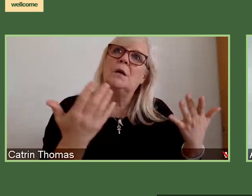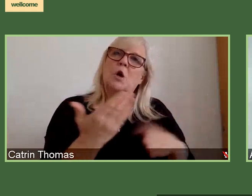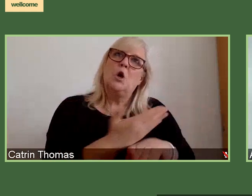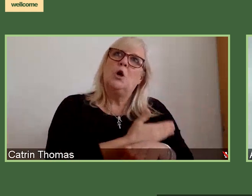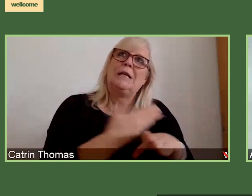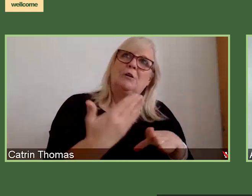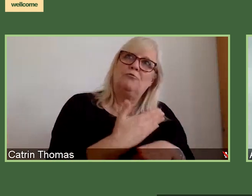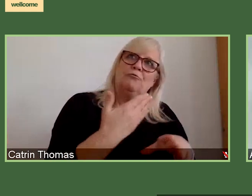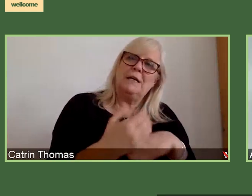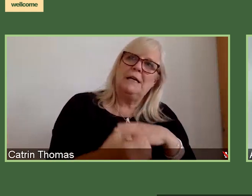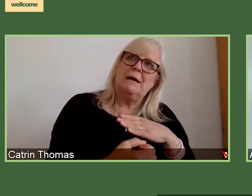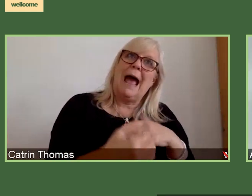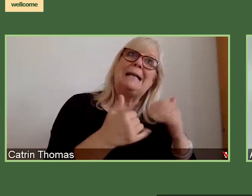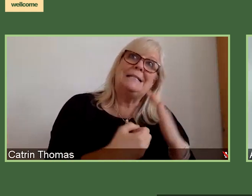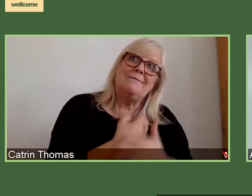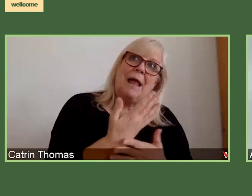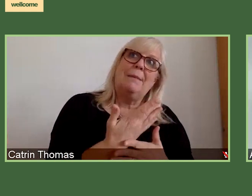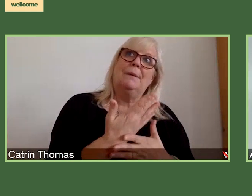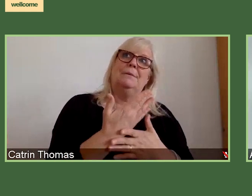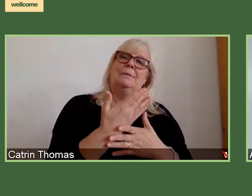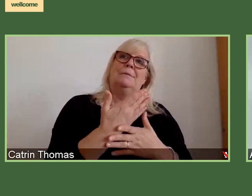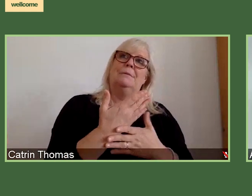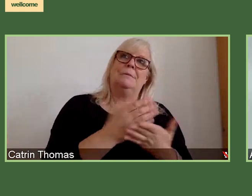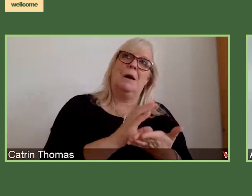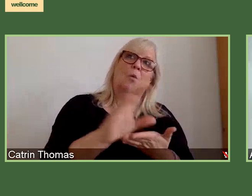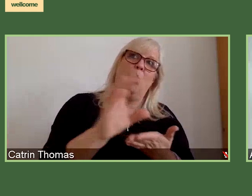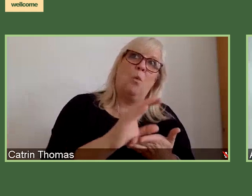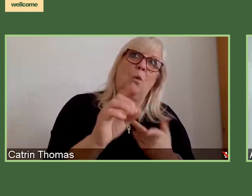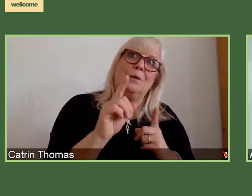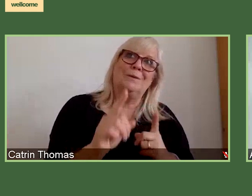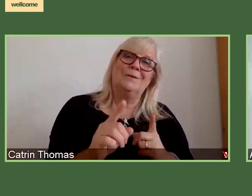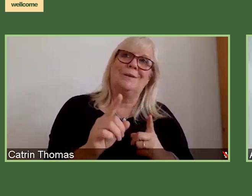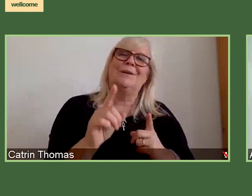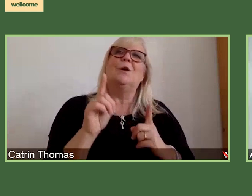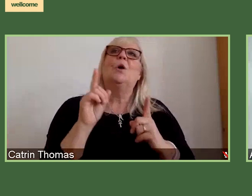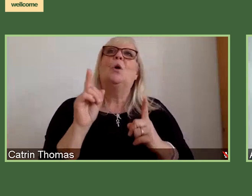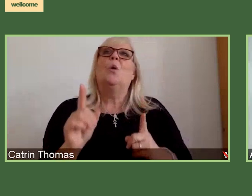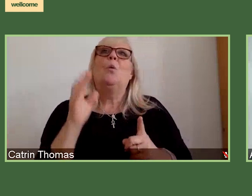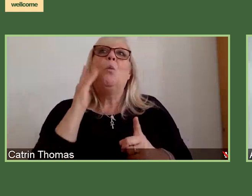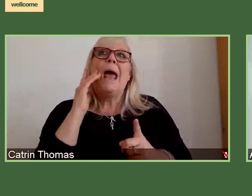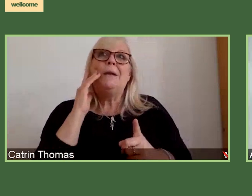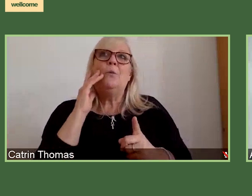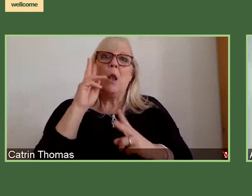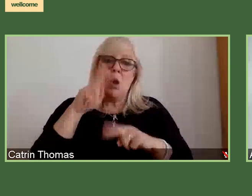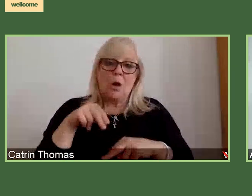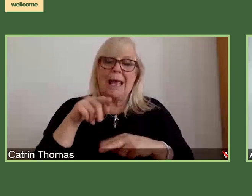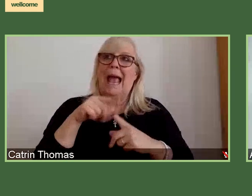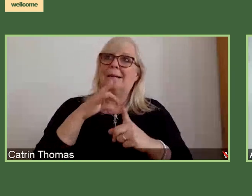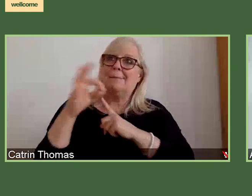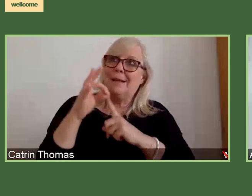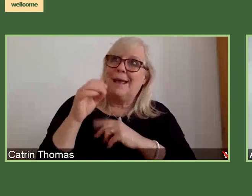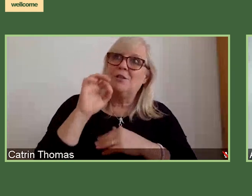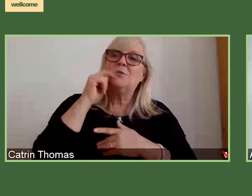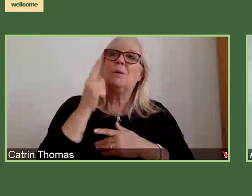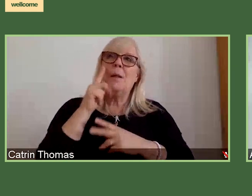In assessing applications, we will be looking at research environment, research culture, as I mentioned at the beginning when going